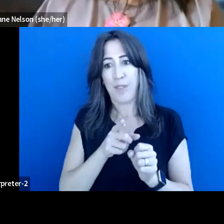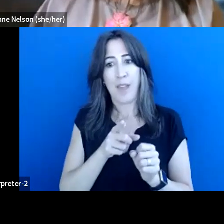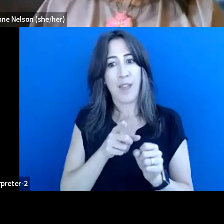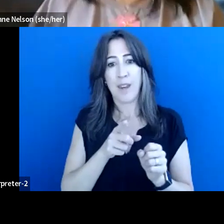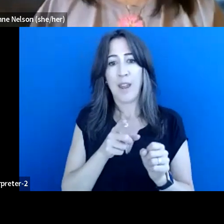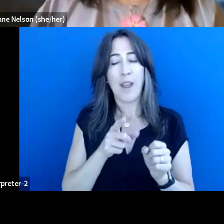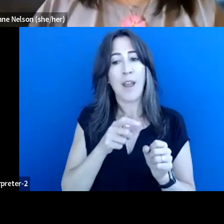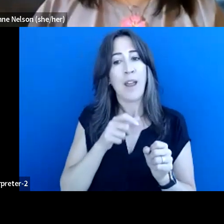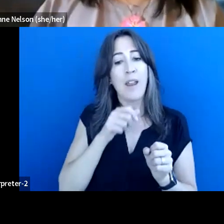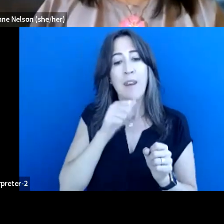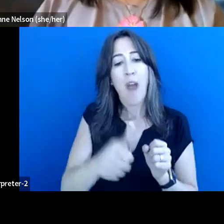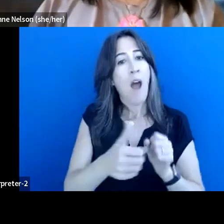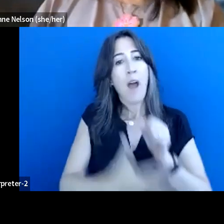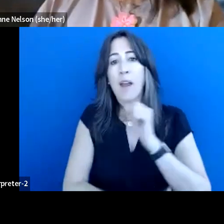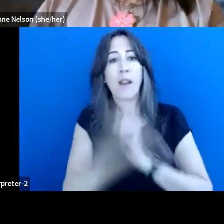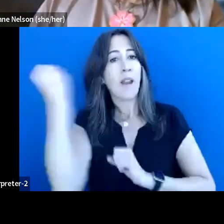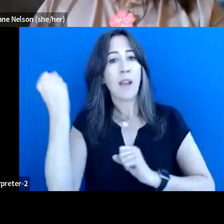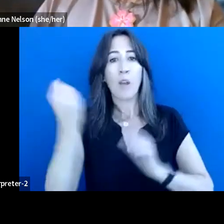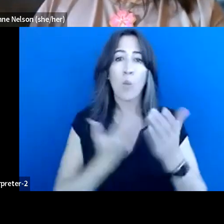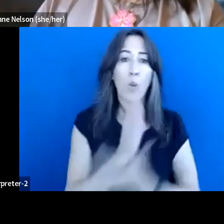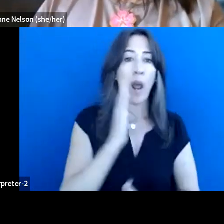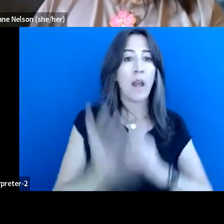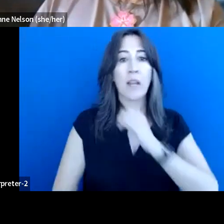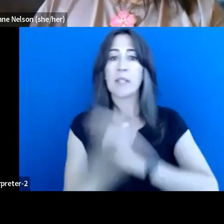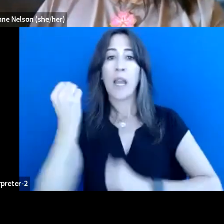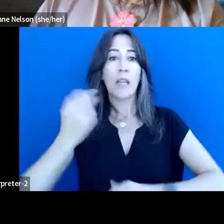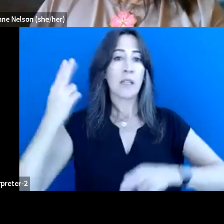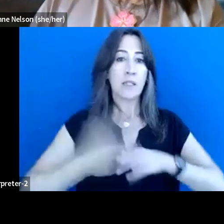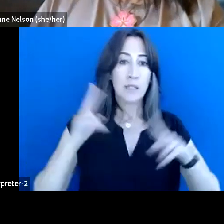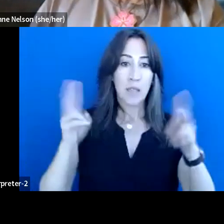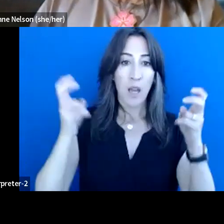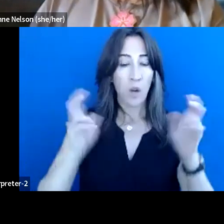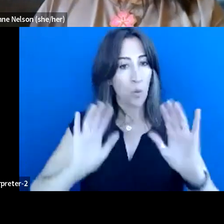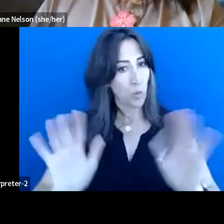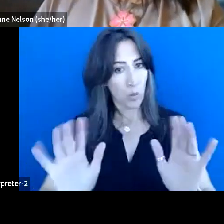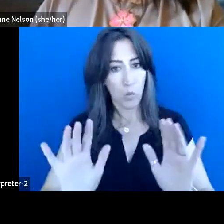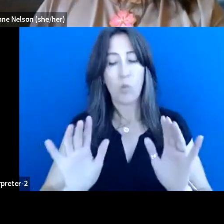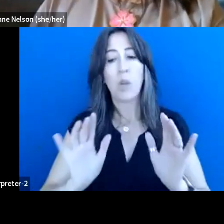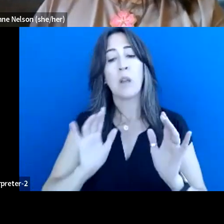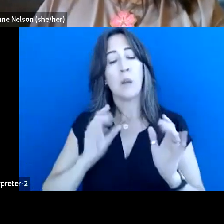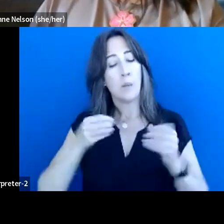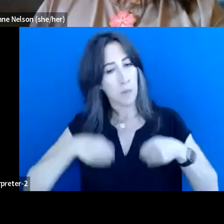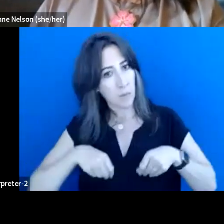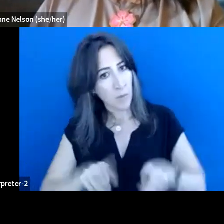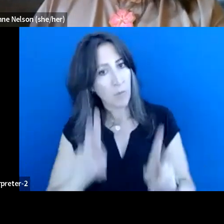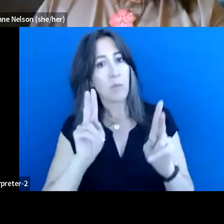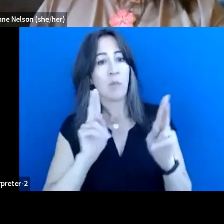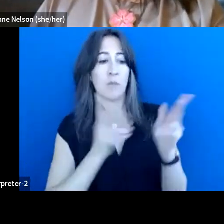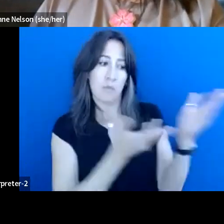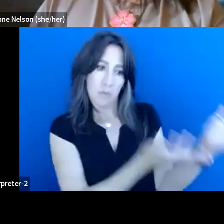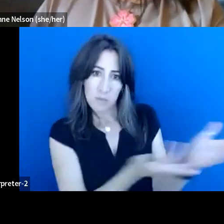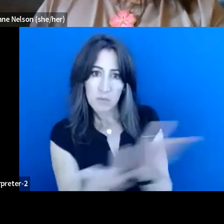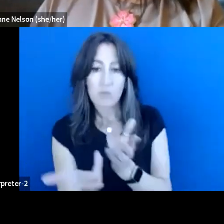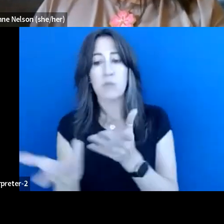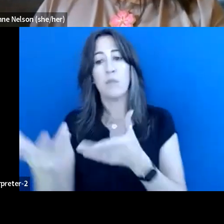any of the rights and title or any of those pieces away from it, it is really about providing that opportunity. And, and it's, um,